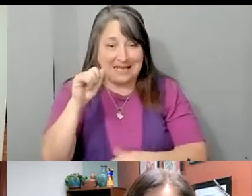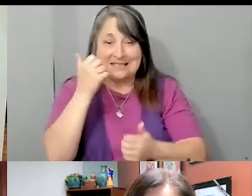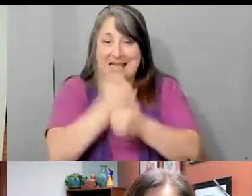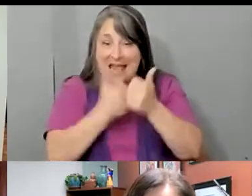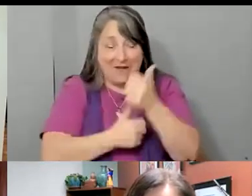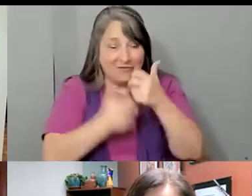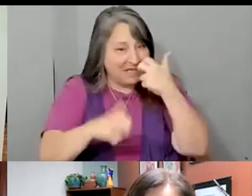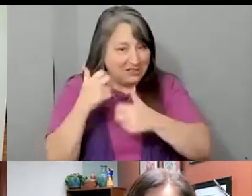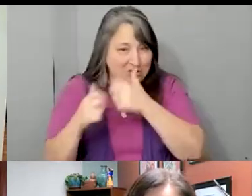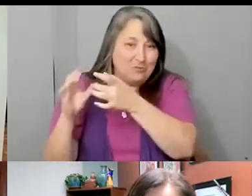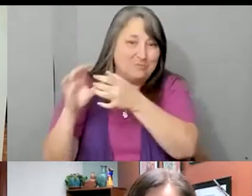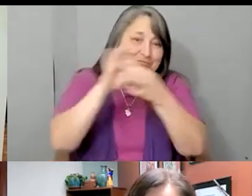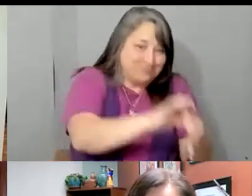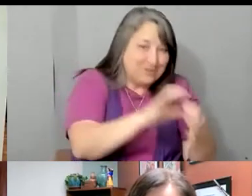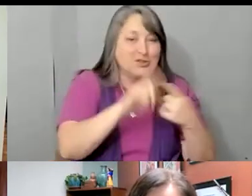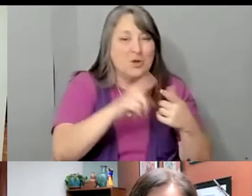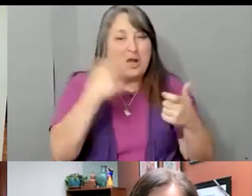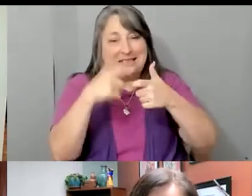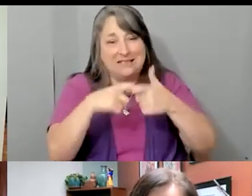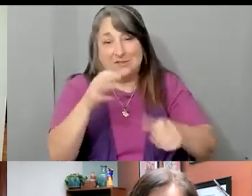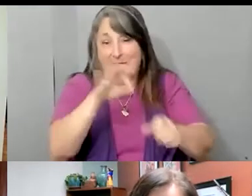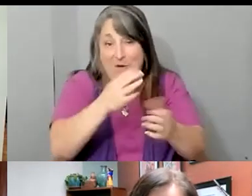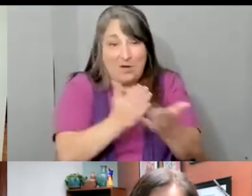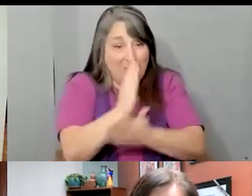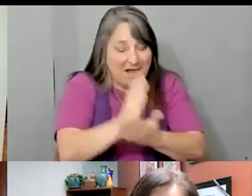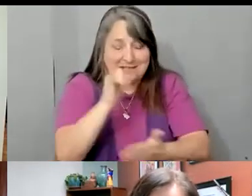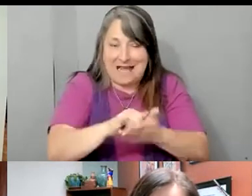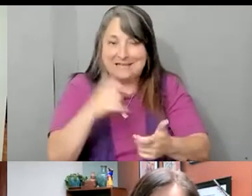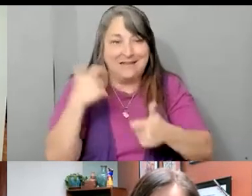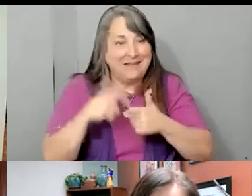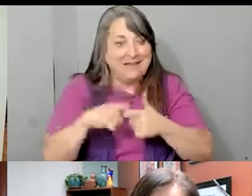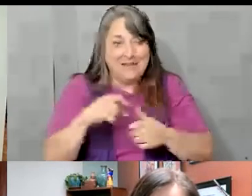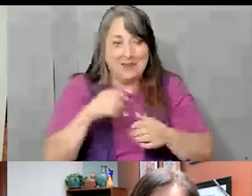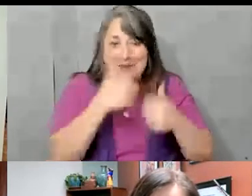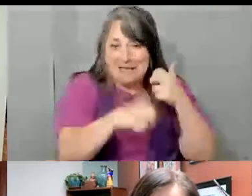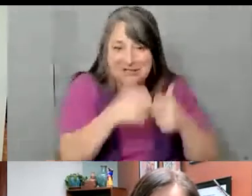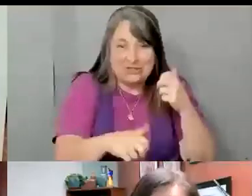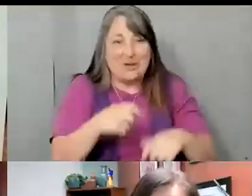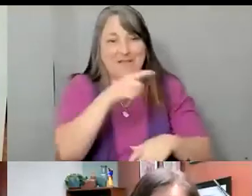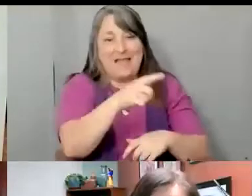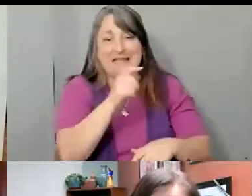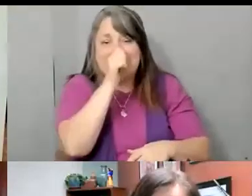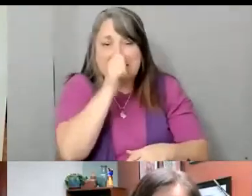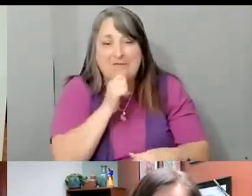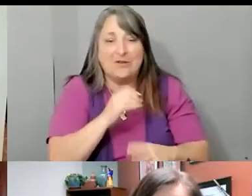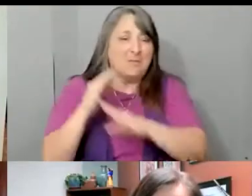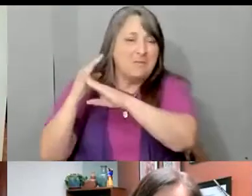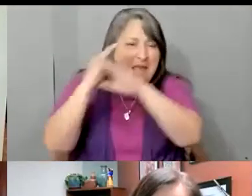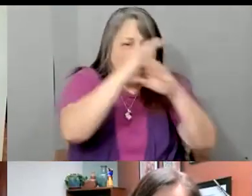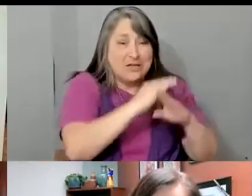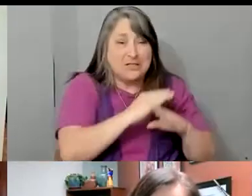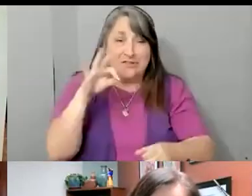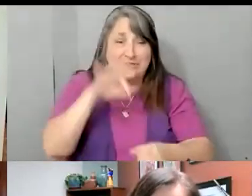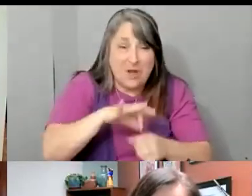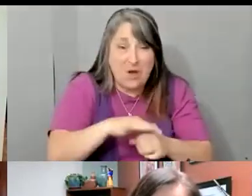Latino issue. And to that regard, voting rights is a Latino issue. And Latinos suffer barriers to the ballot box and barriers